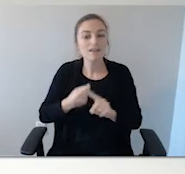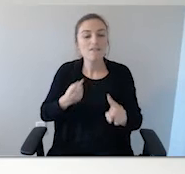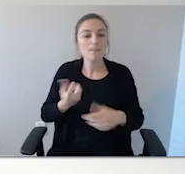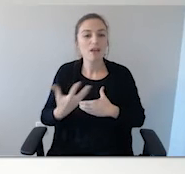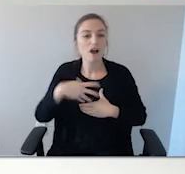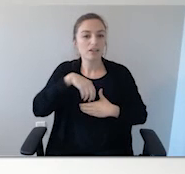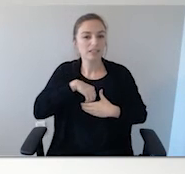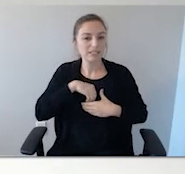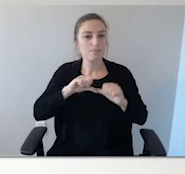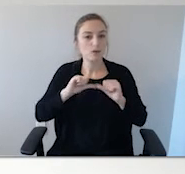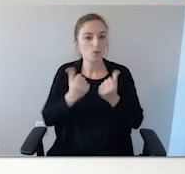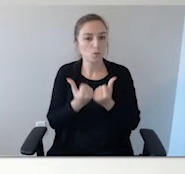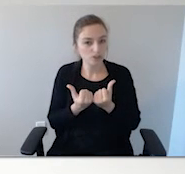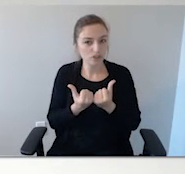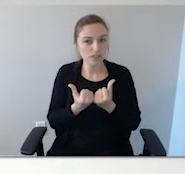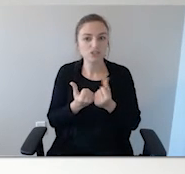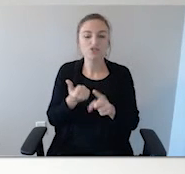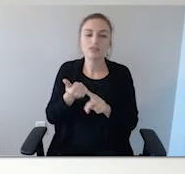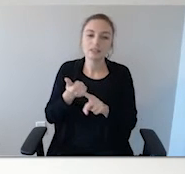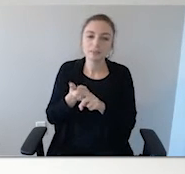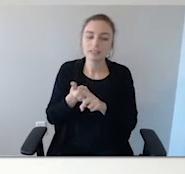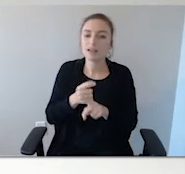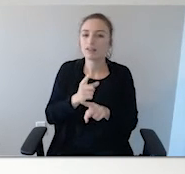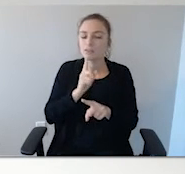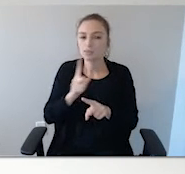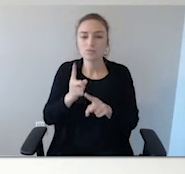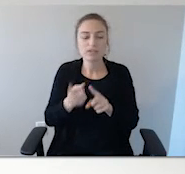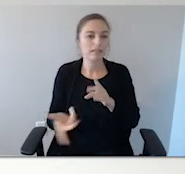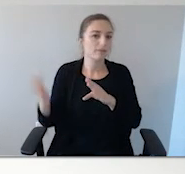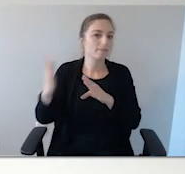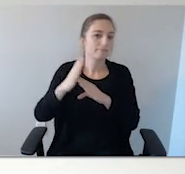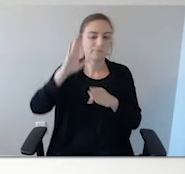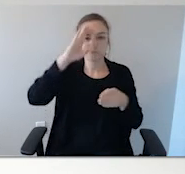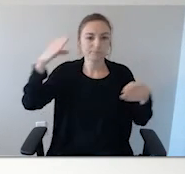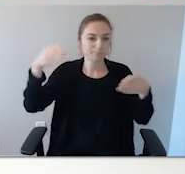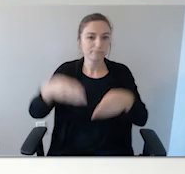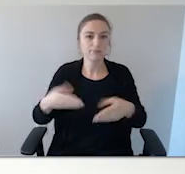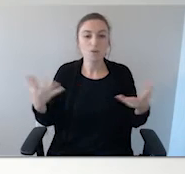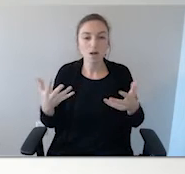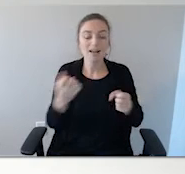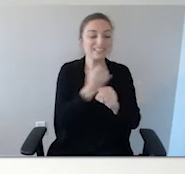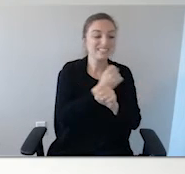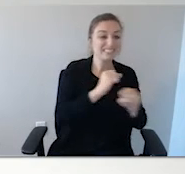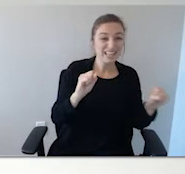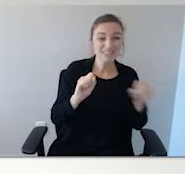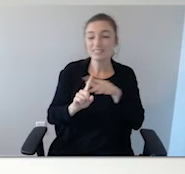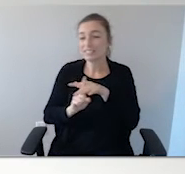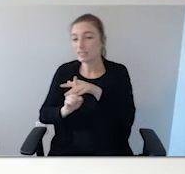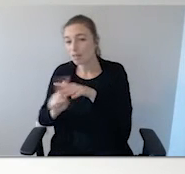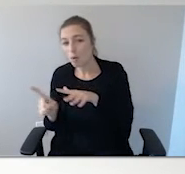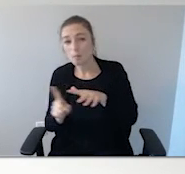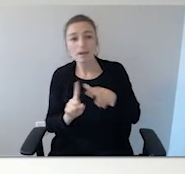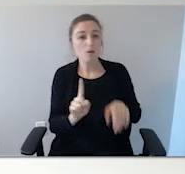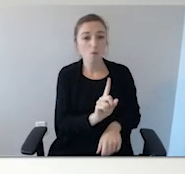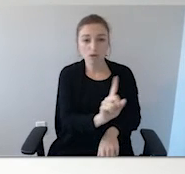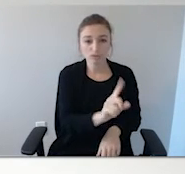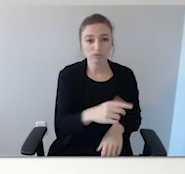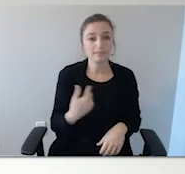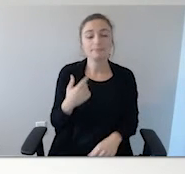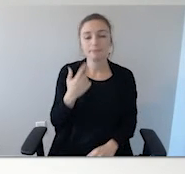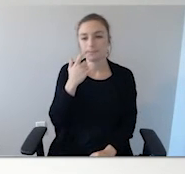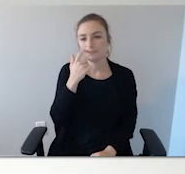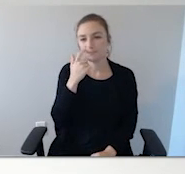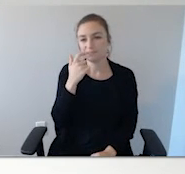primary autism association that deals a lot with wandering. That is like their primary focus. Safety, wandering, and elopement is big with them.